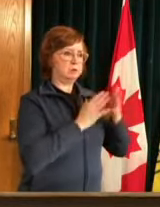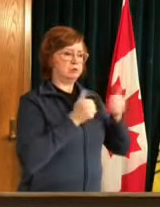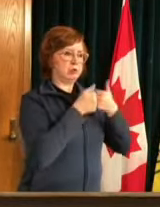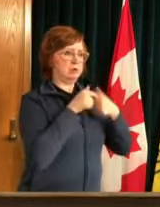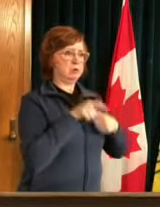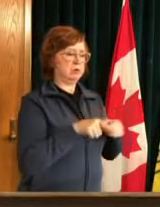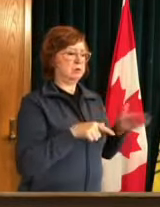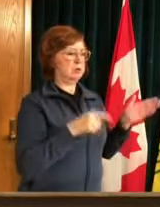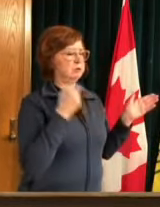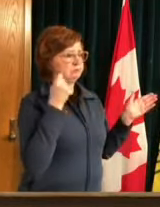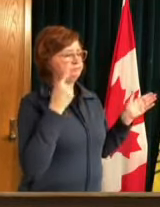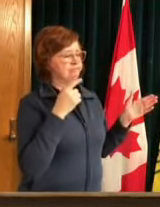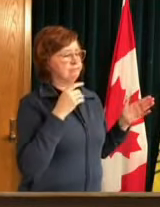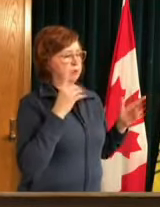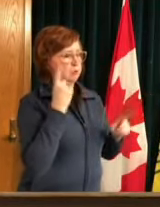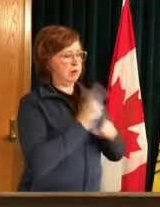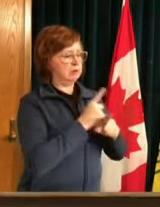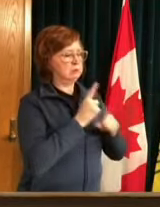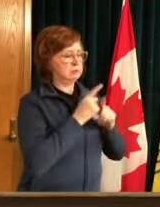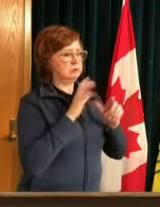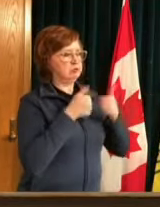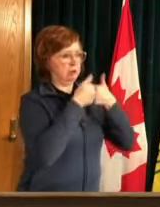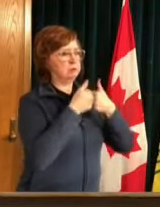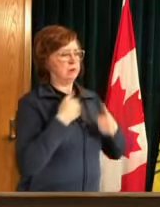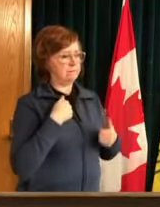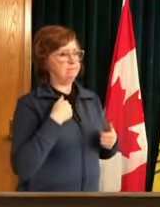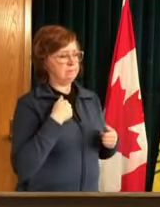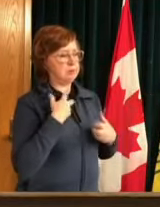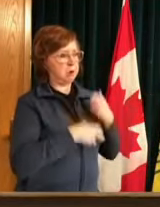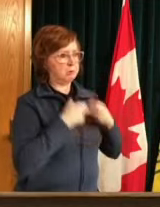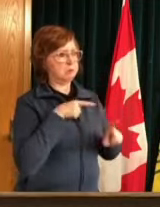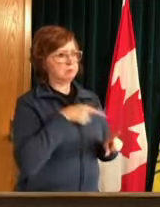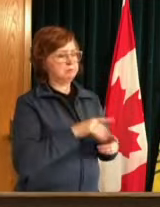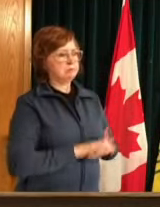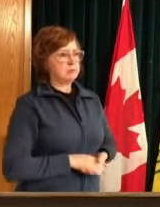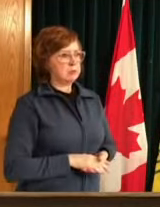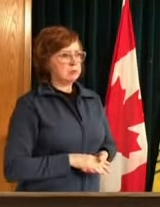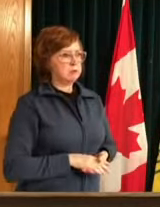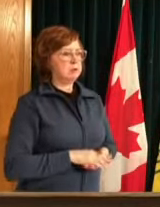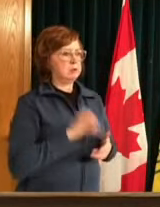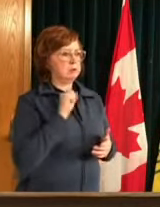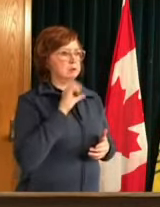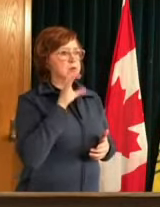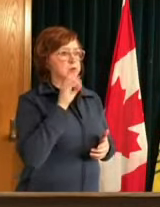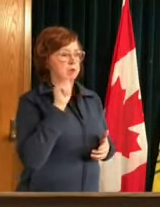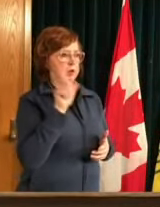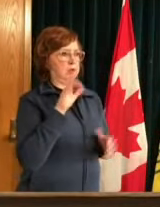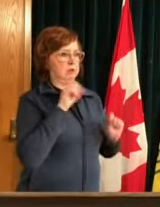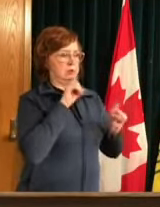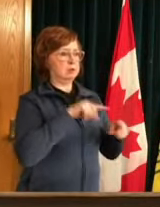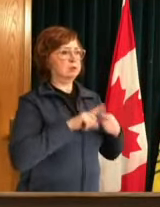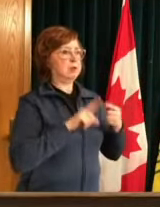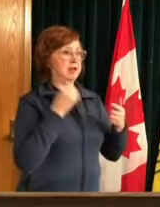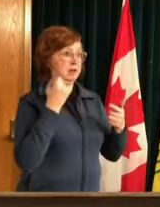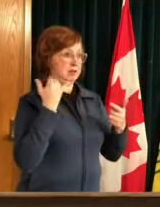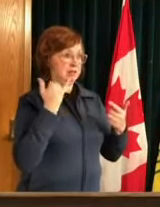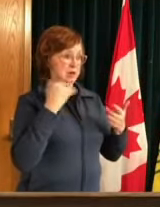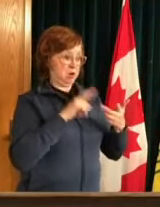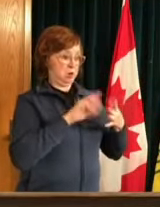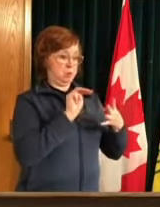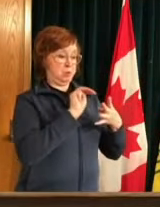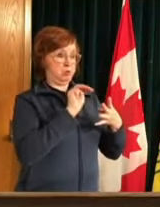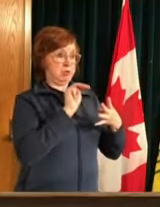will be some challenges scott livingston uh we'll speak specifically to those but i would say uh due to the moderna shipment that has been delayed